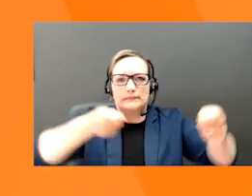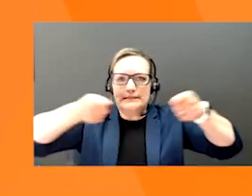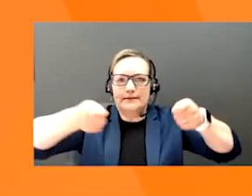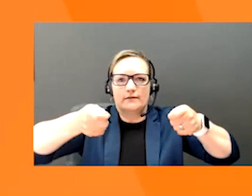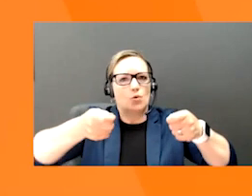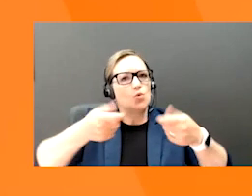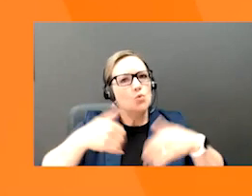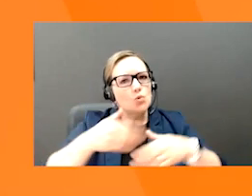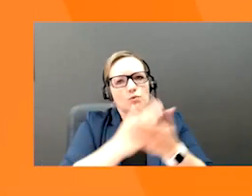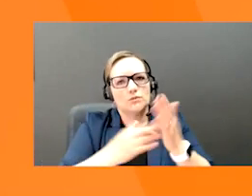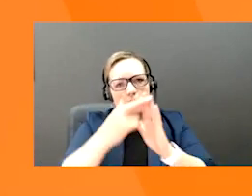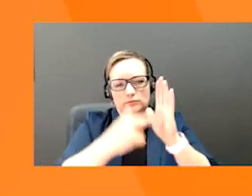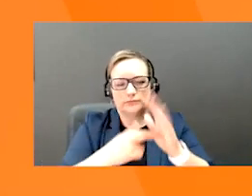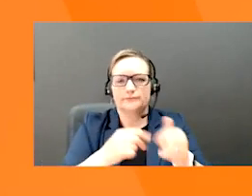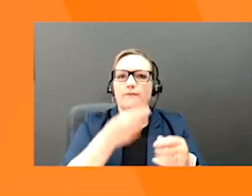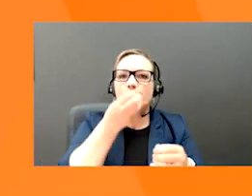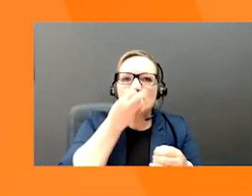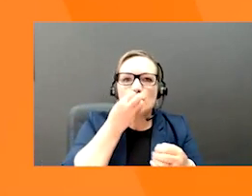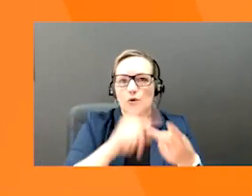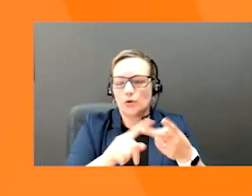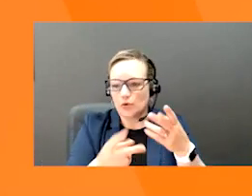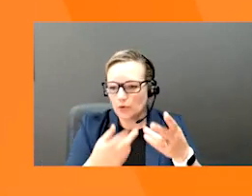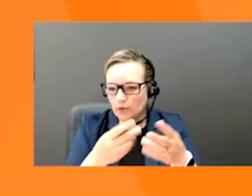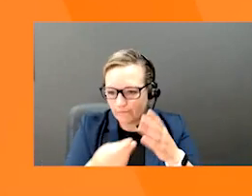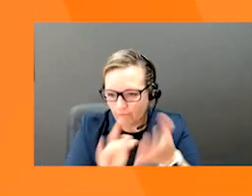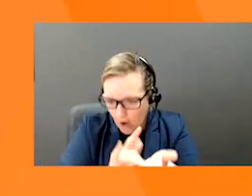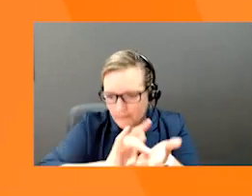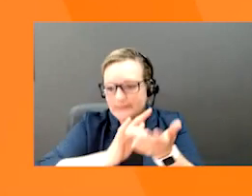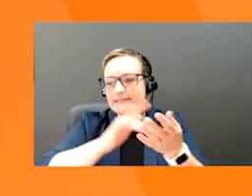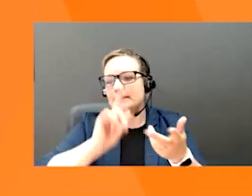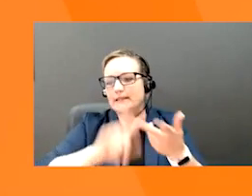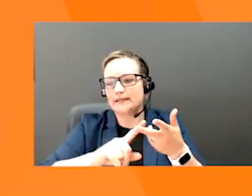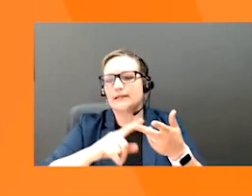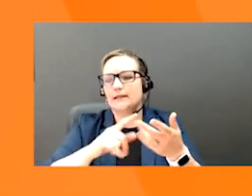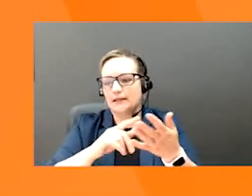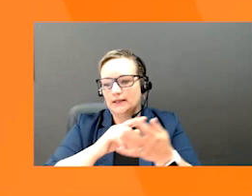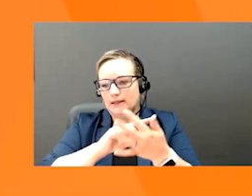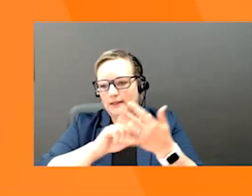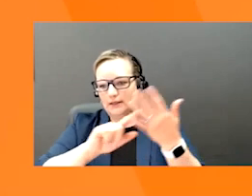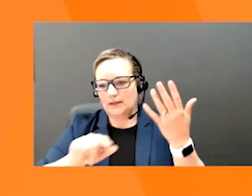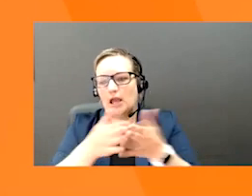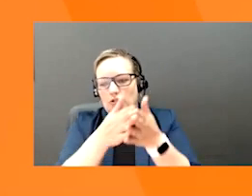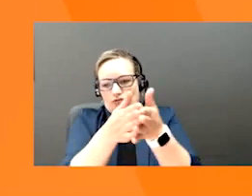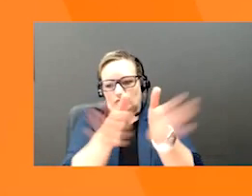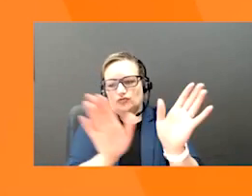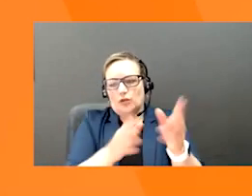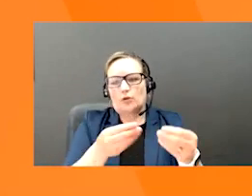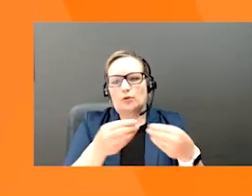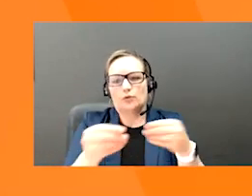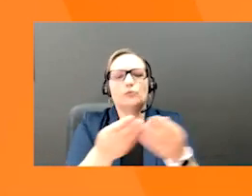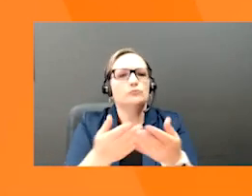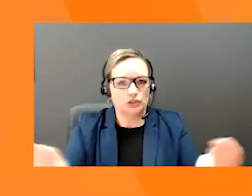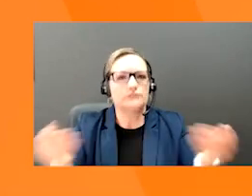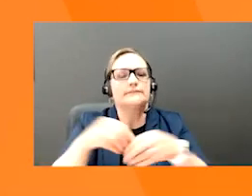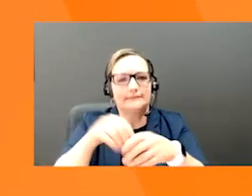food, healthcare, pharmacy, general merchandise, and cannabis. And finally, you really need to understand packaging and